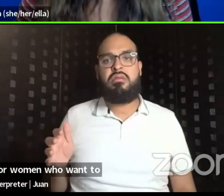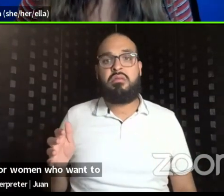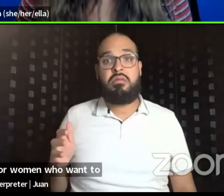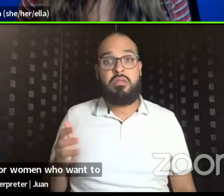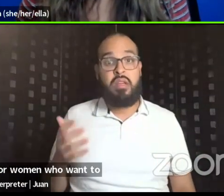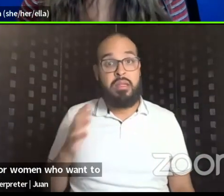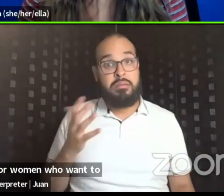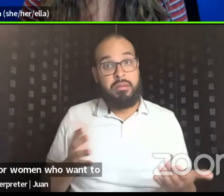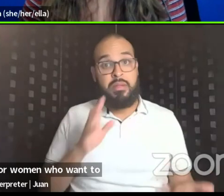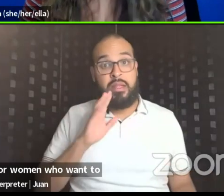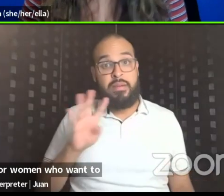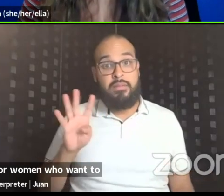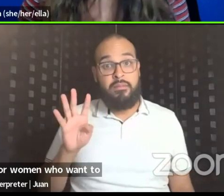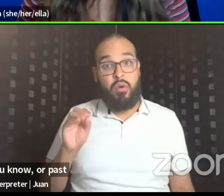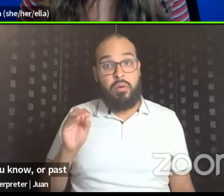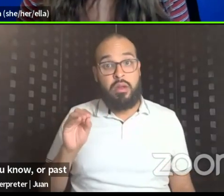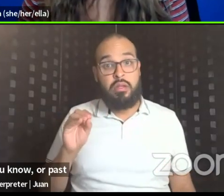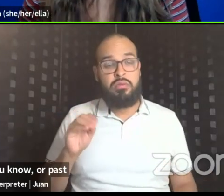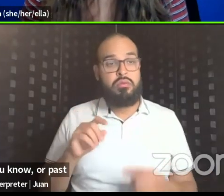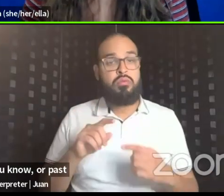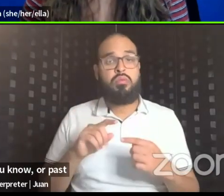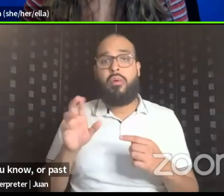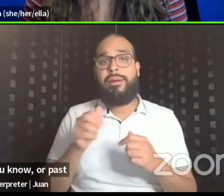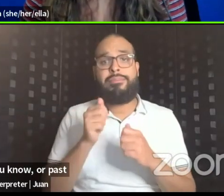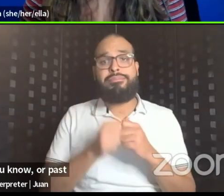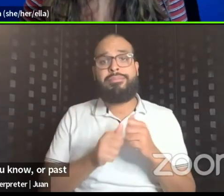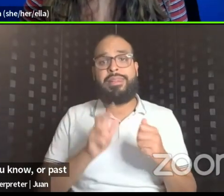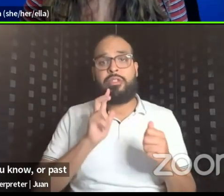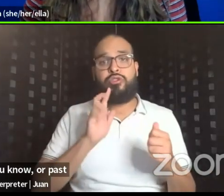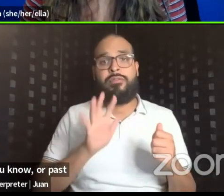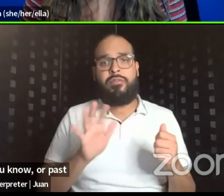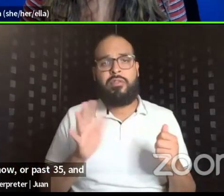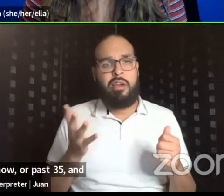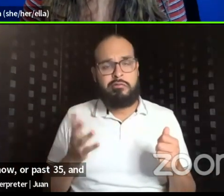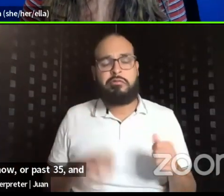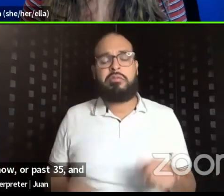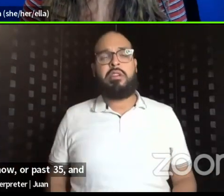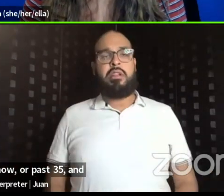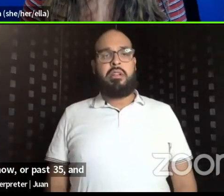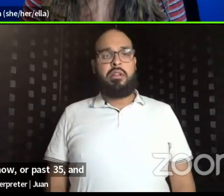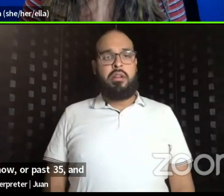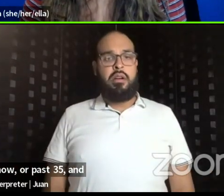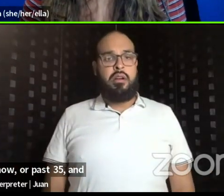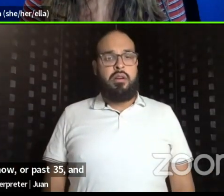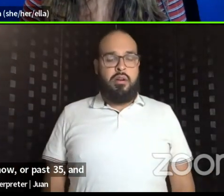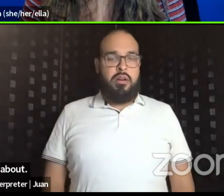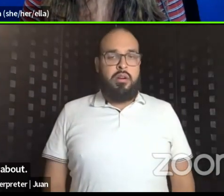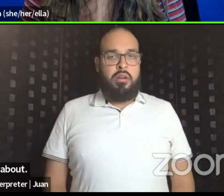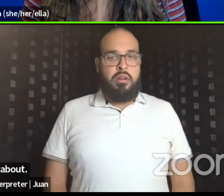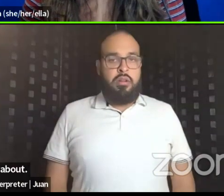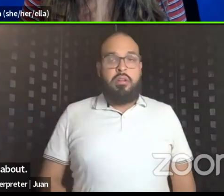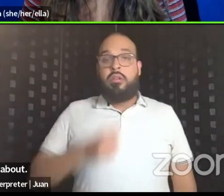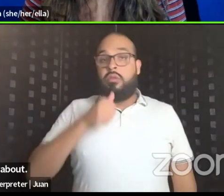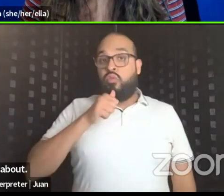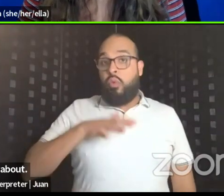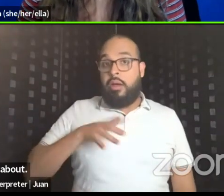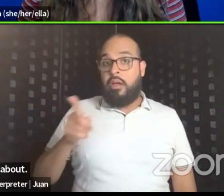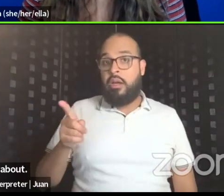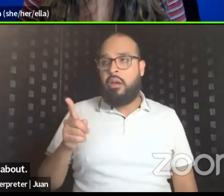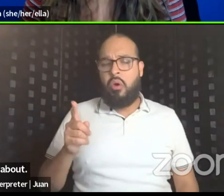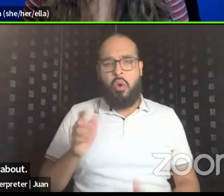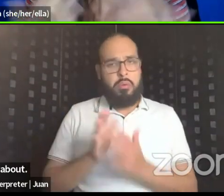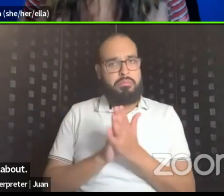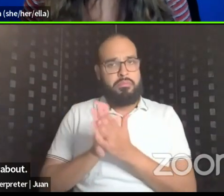forties, you know, or past 35. I'm, I'm very passionate about, um, uh, women being informed and